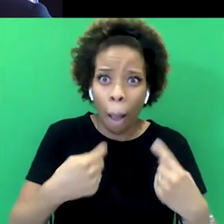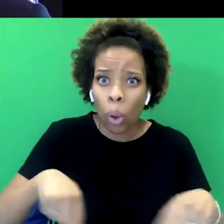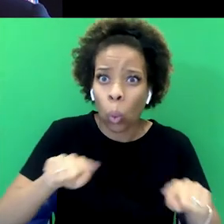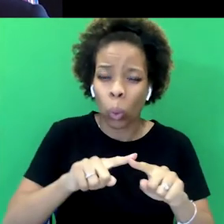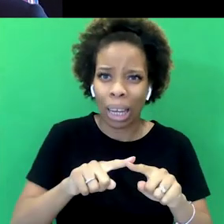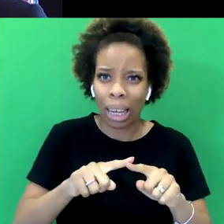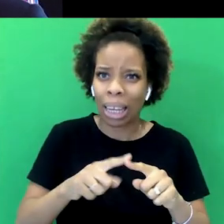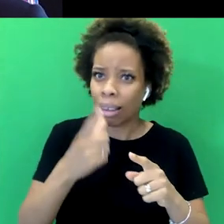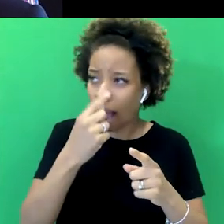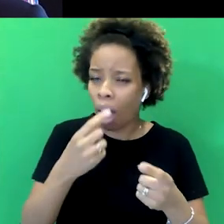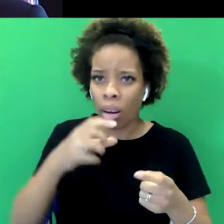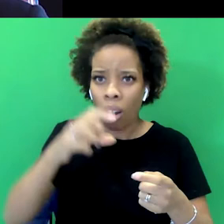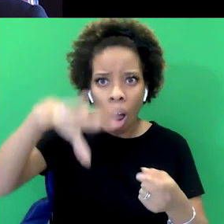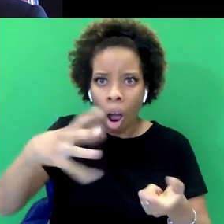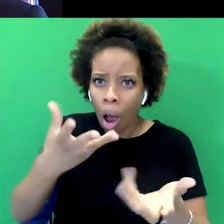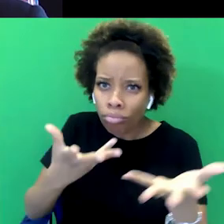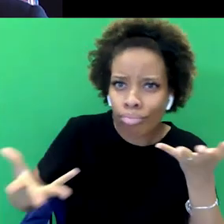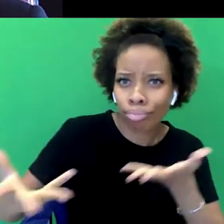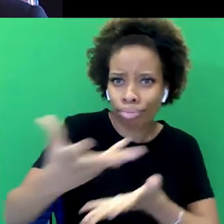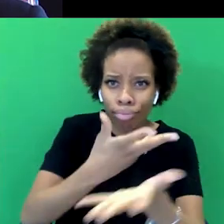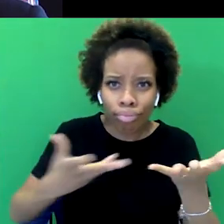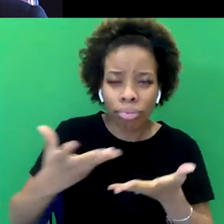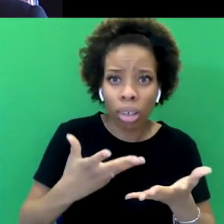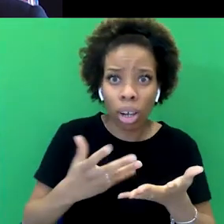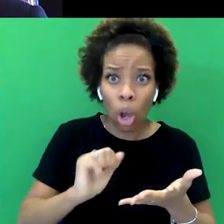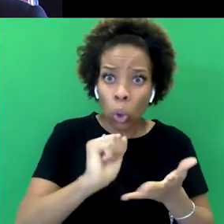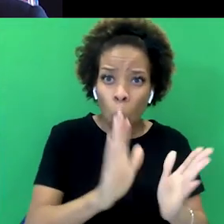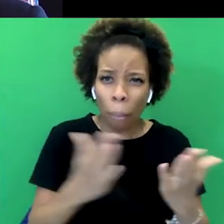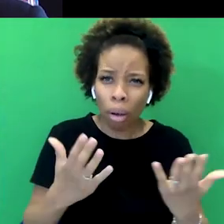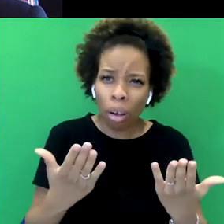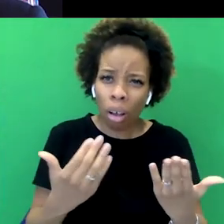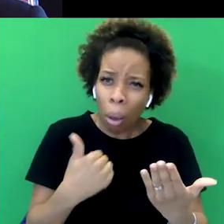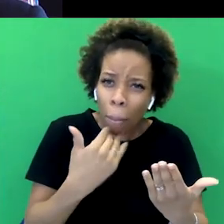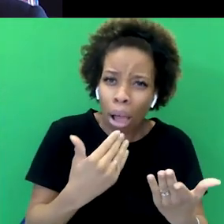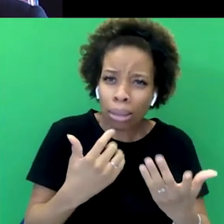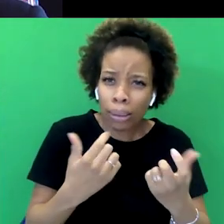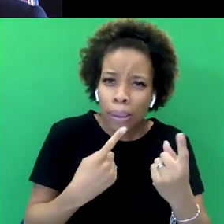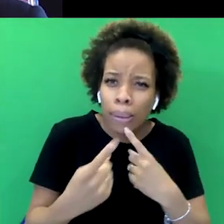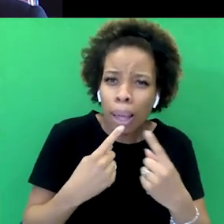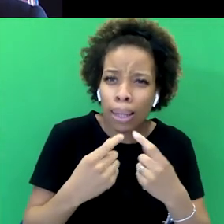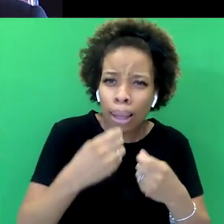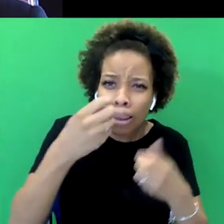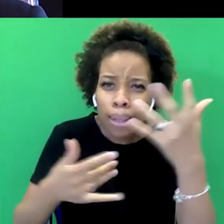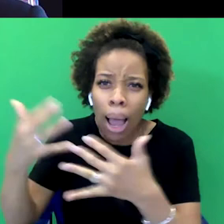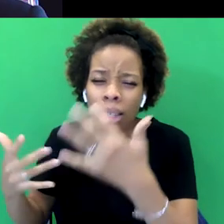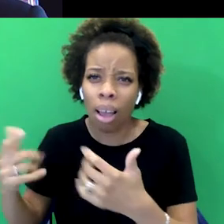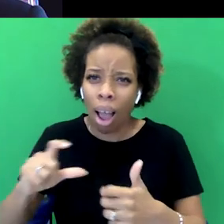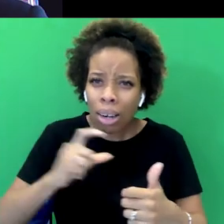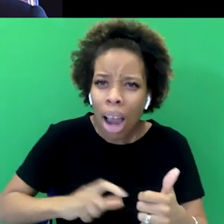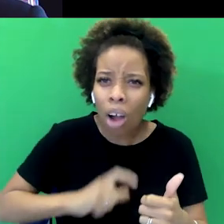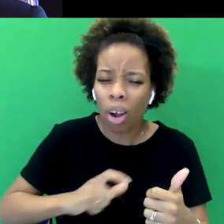discussions and just get all the data, it's so rich in data. It's so rich in kind of, like you say, characters, personalities,